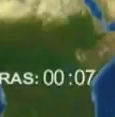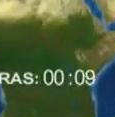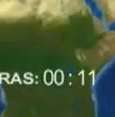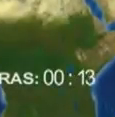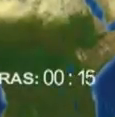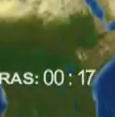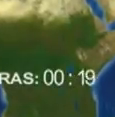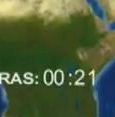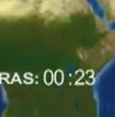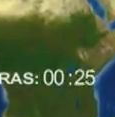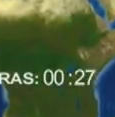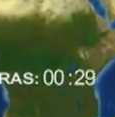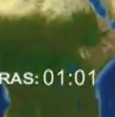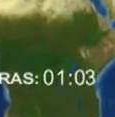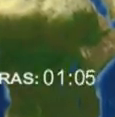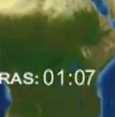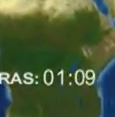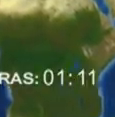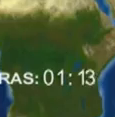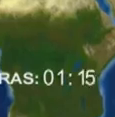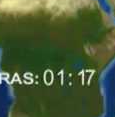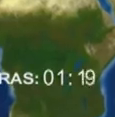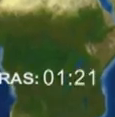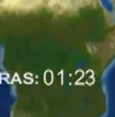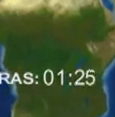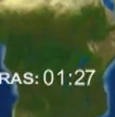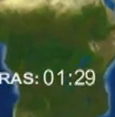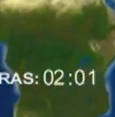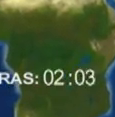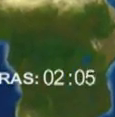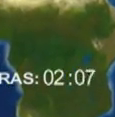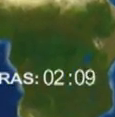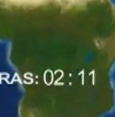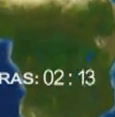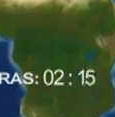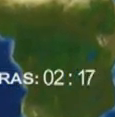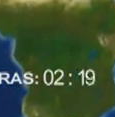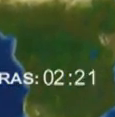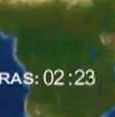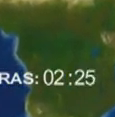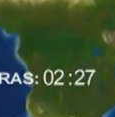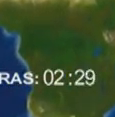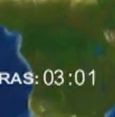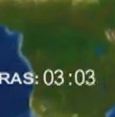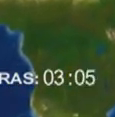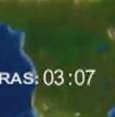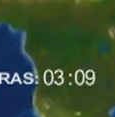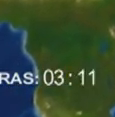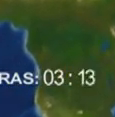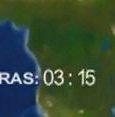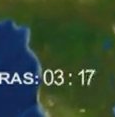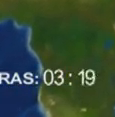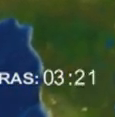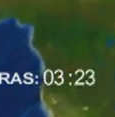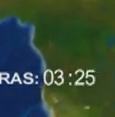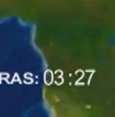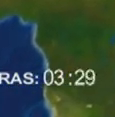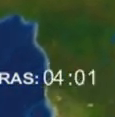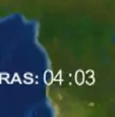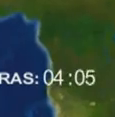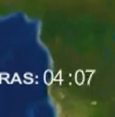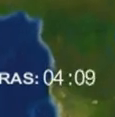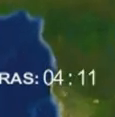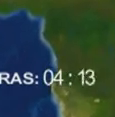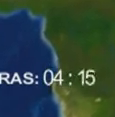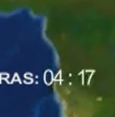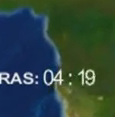.7 earthquake occurred southeast of Portugal. Most casualties, estimated between 50 and 70,000, were not associated with the